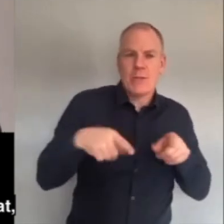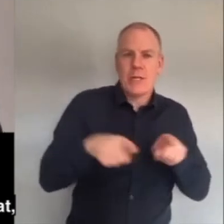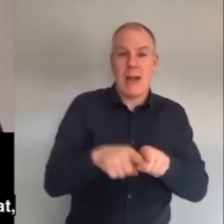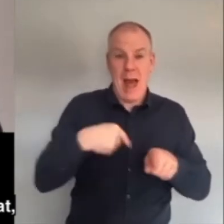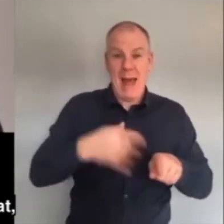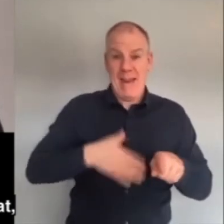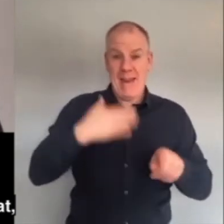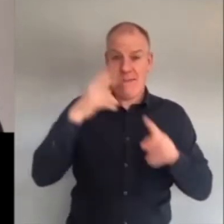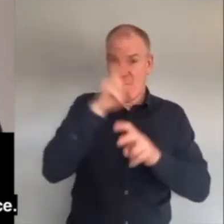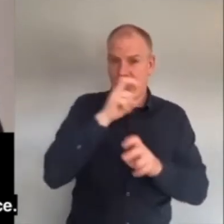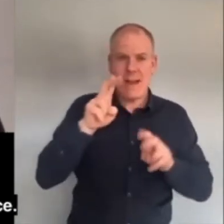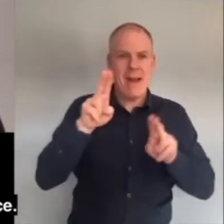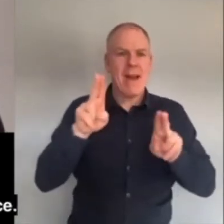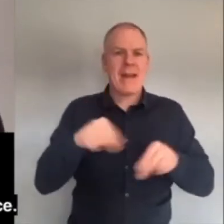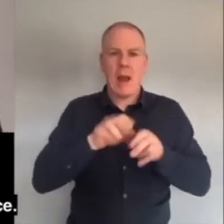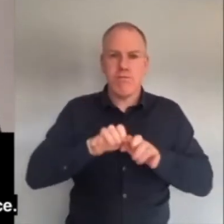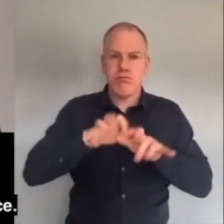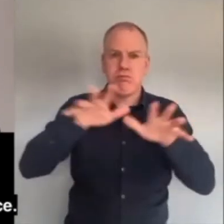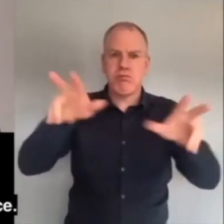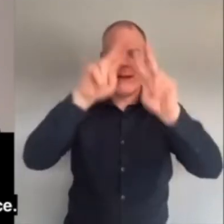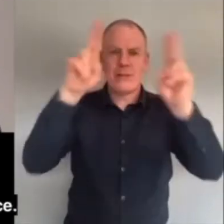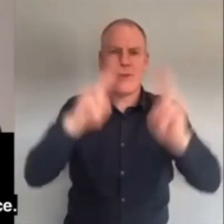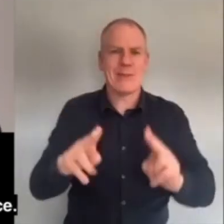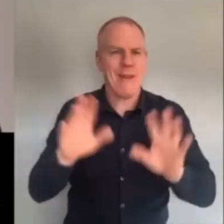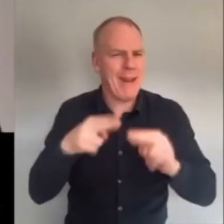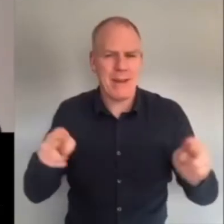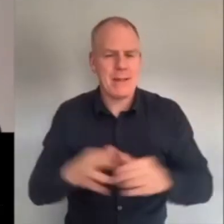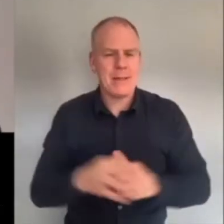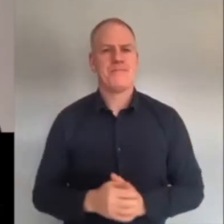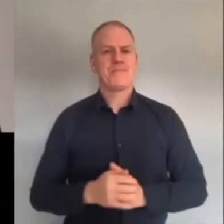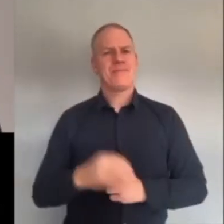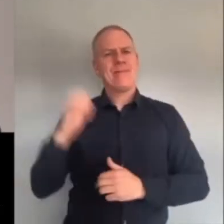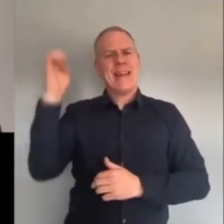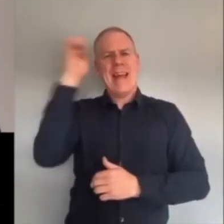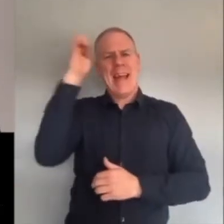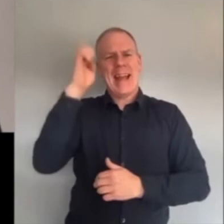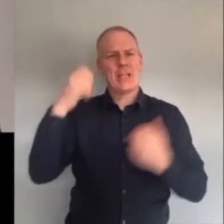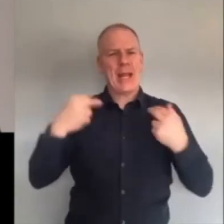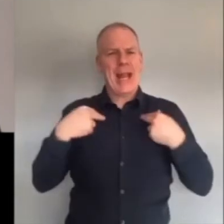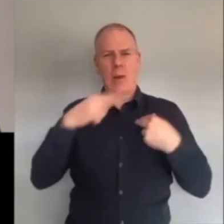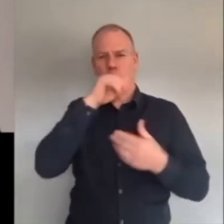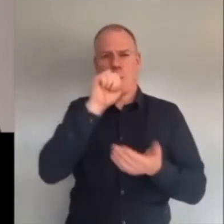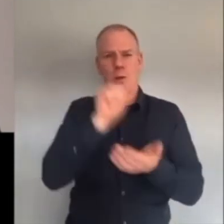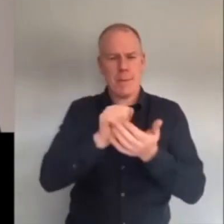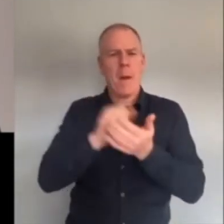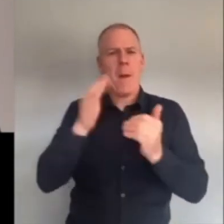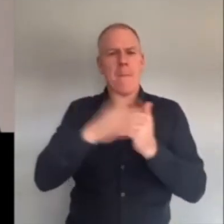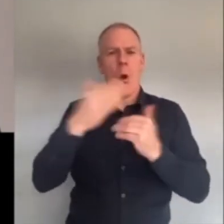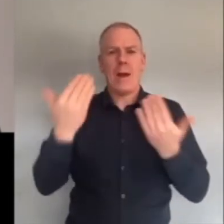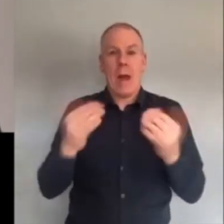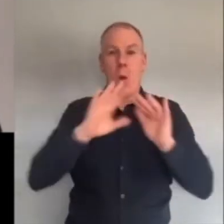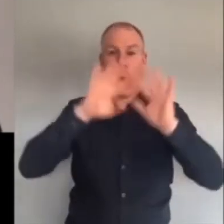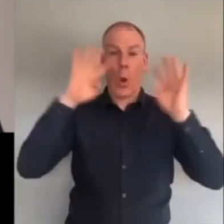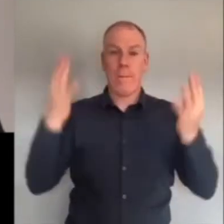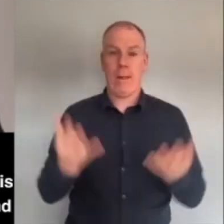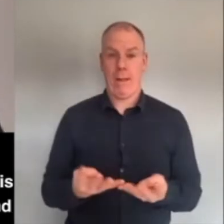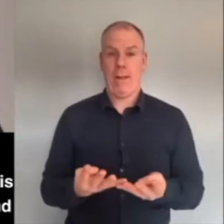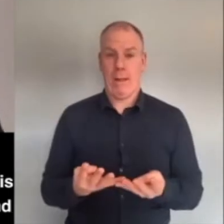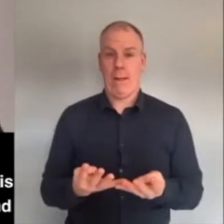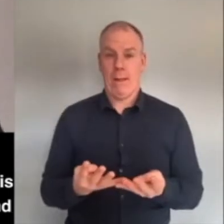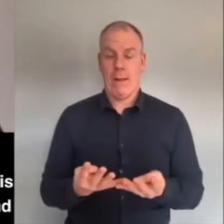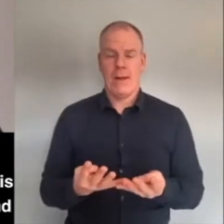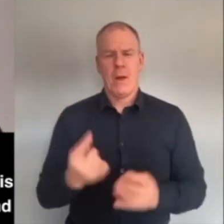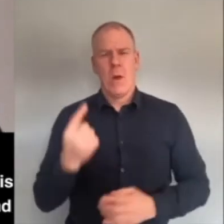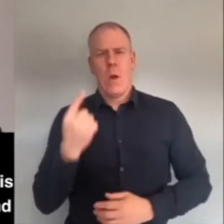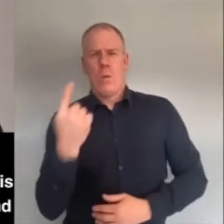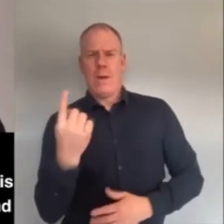in France, I see that, cannot reach an international audience. The elite English language newspapers are actually becoming global newspapers. And I